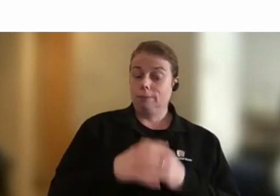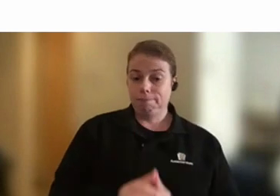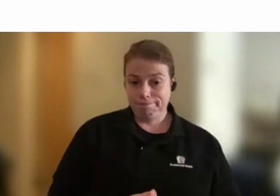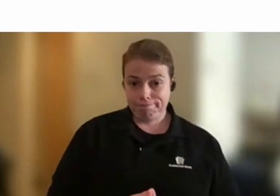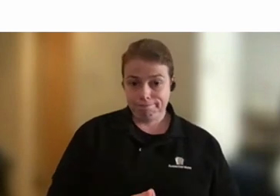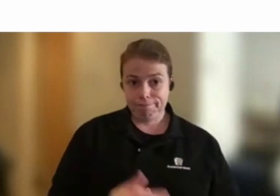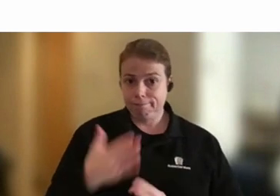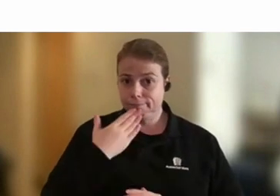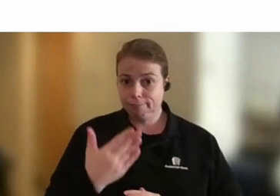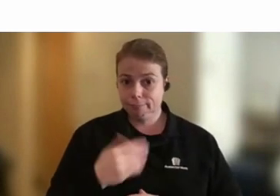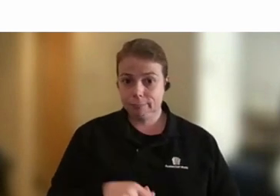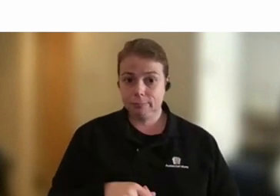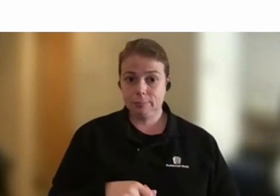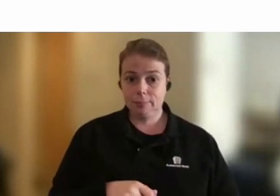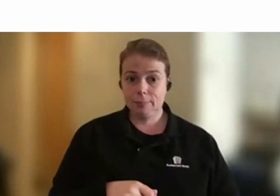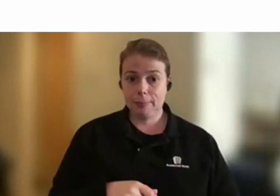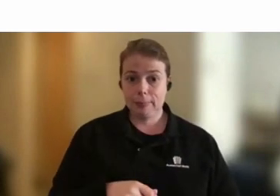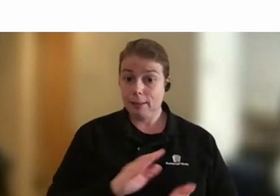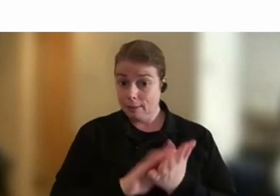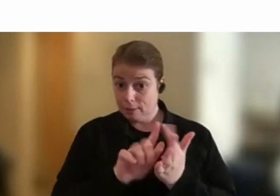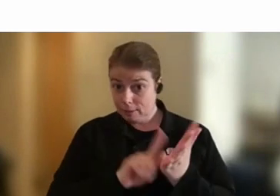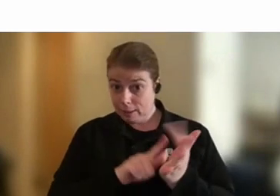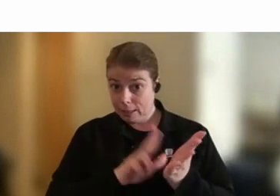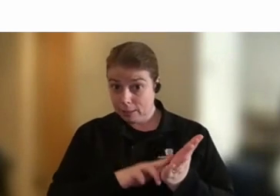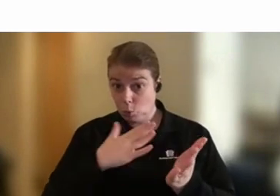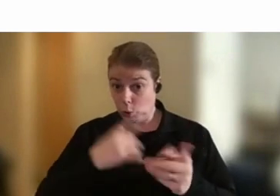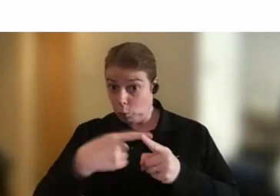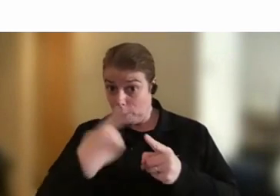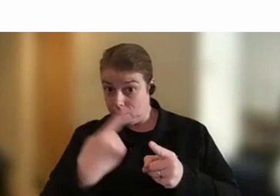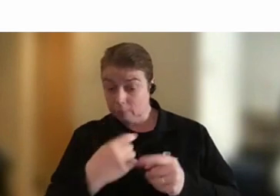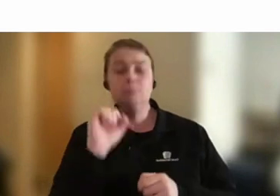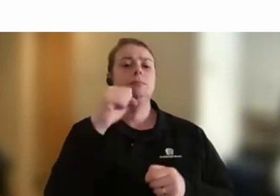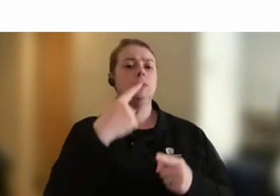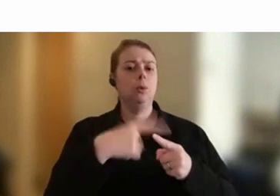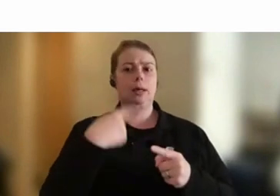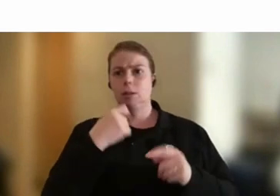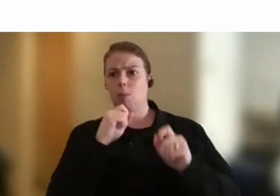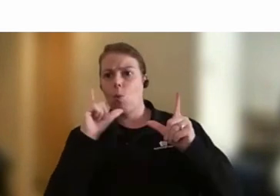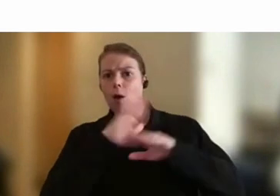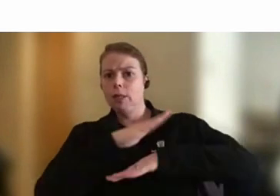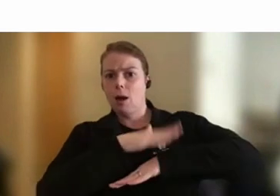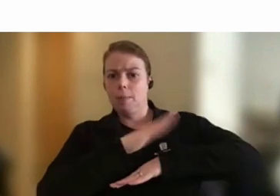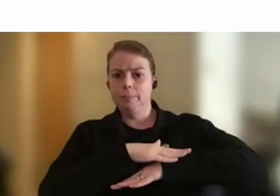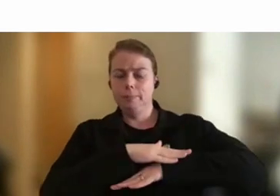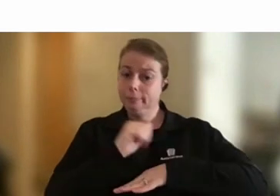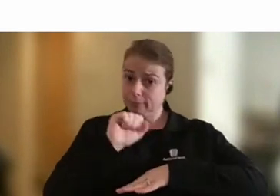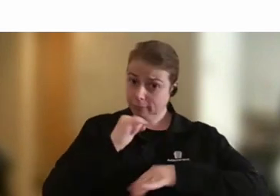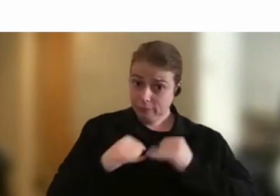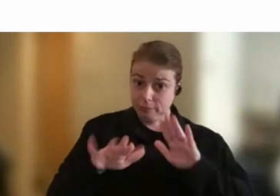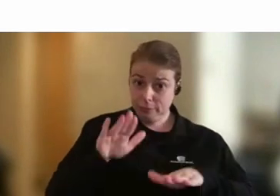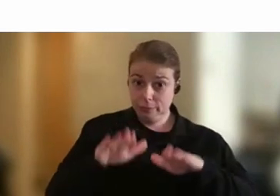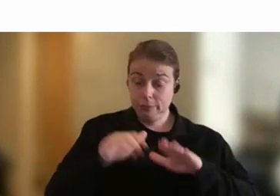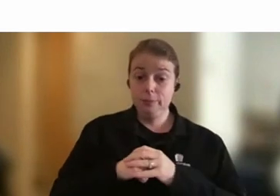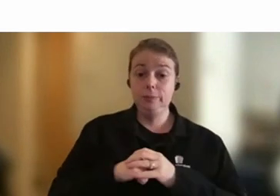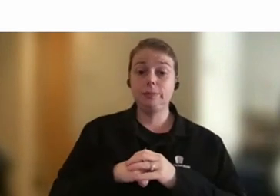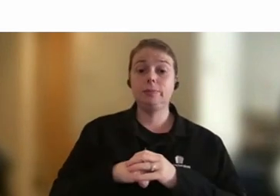Thank you. Helen, do you want to go quickly? I'll be quick, because I am conscious of time. And it's very similar. And it goes to